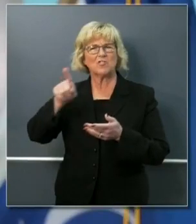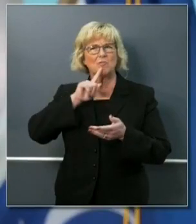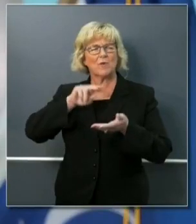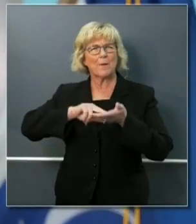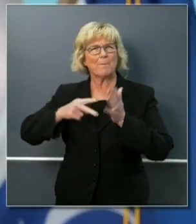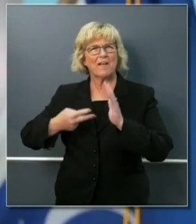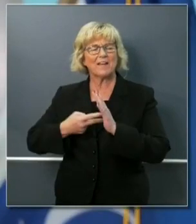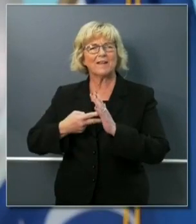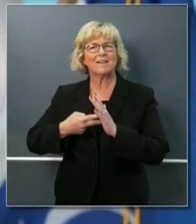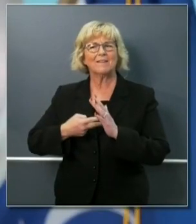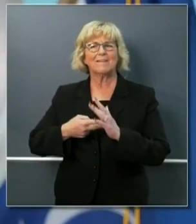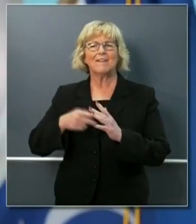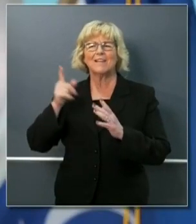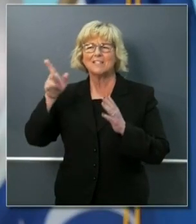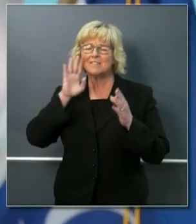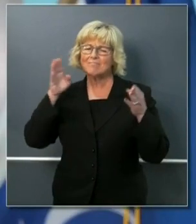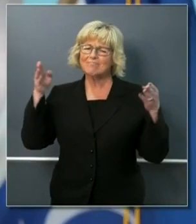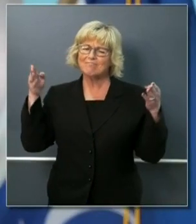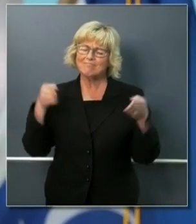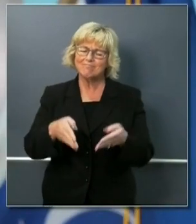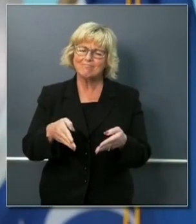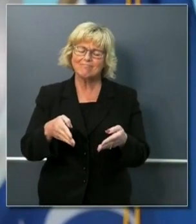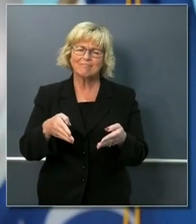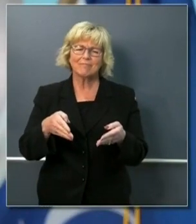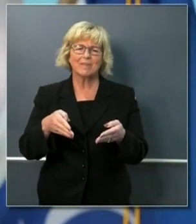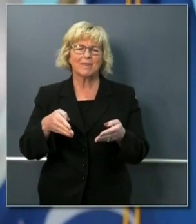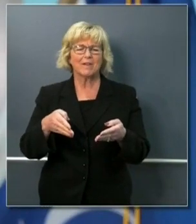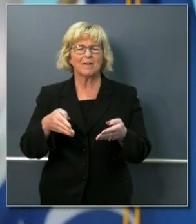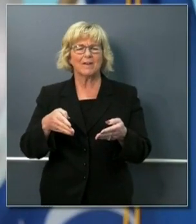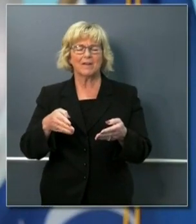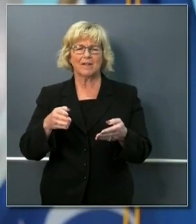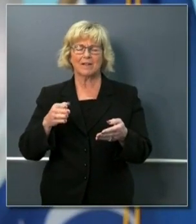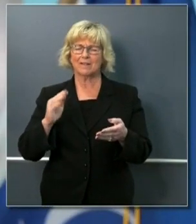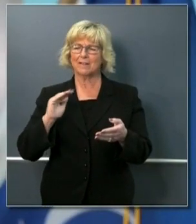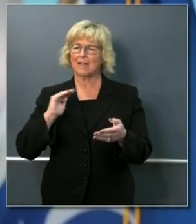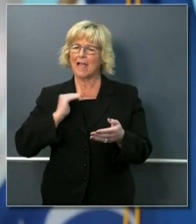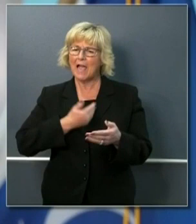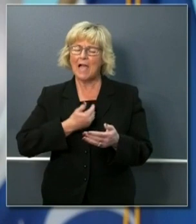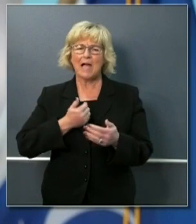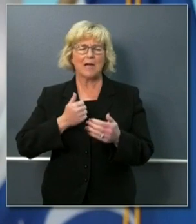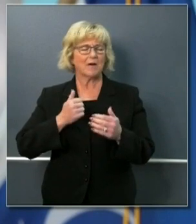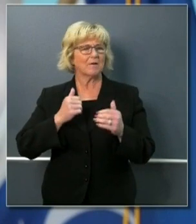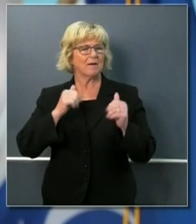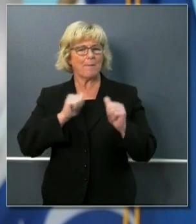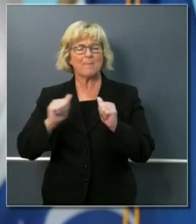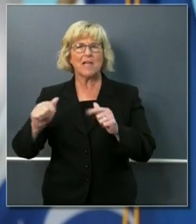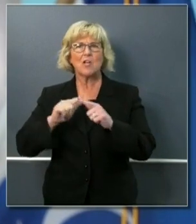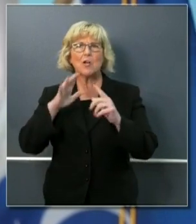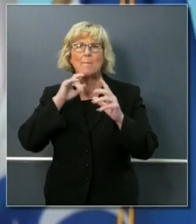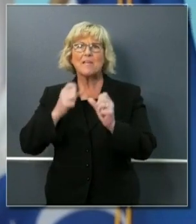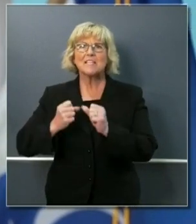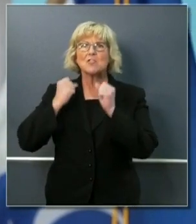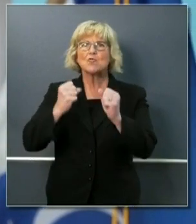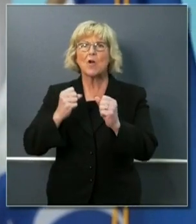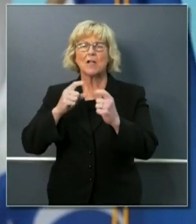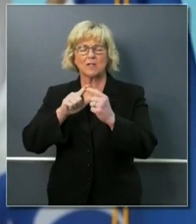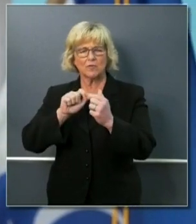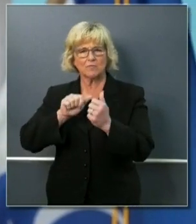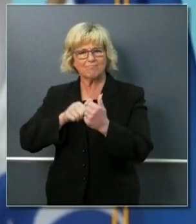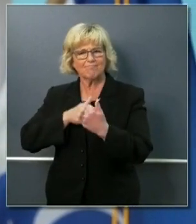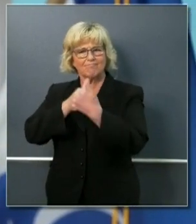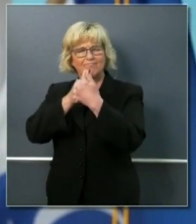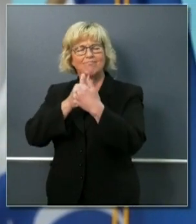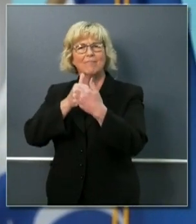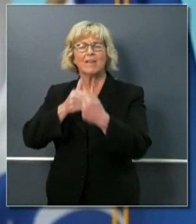but she was focused on more than anything else our capacity to be resilient and to meet challenges head-on